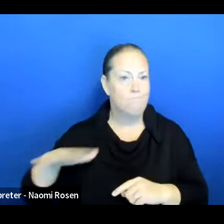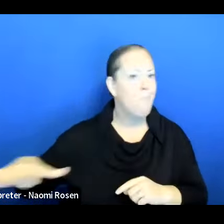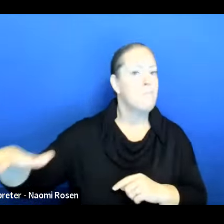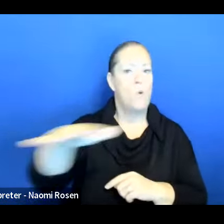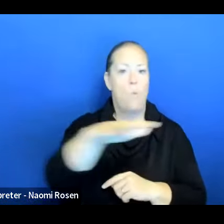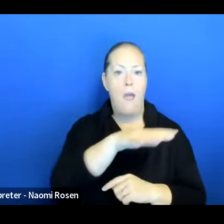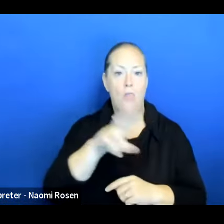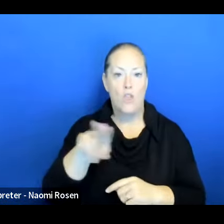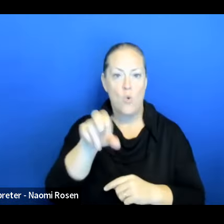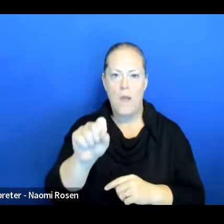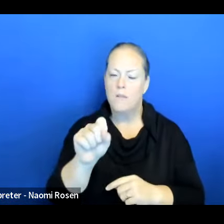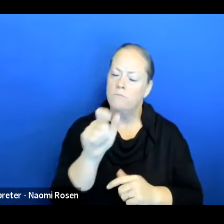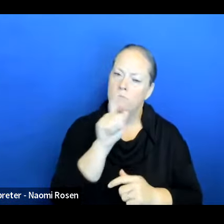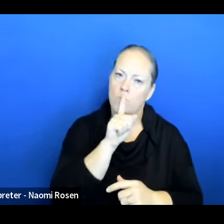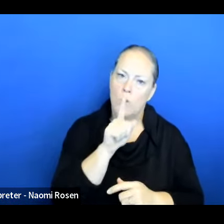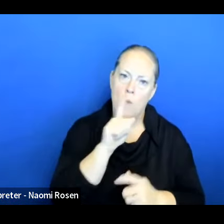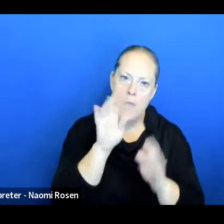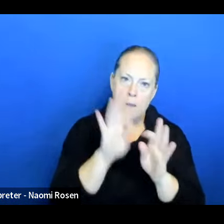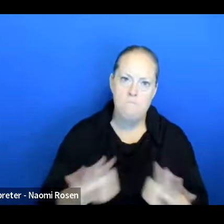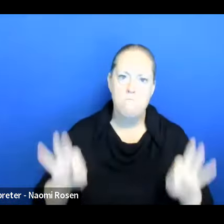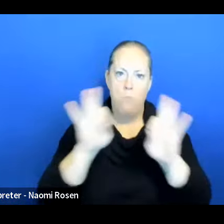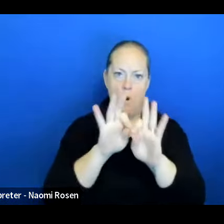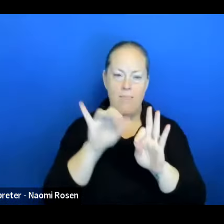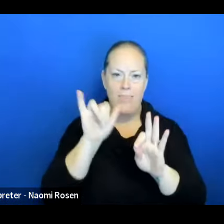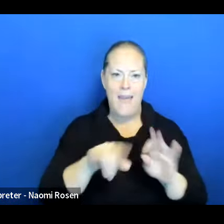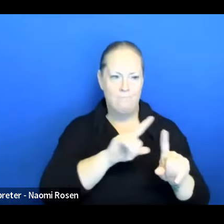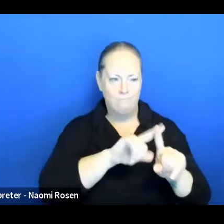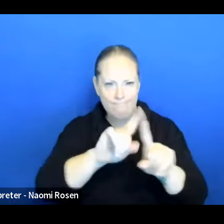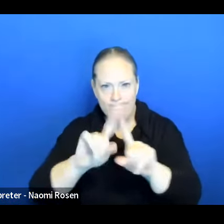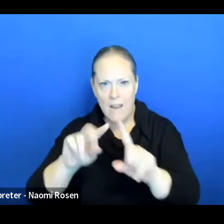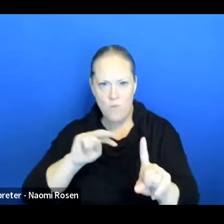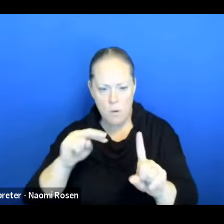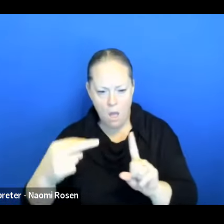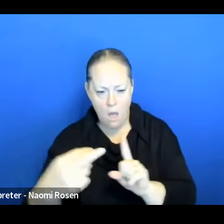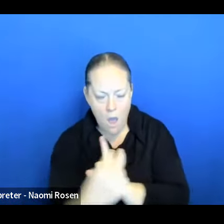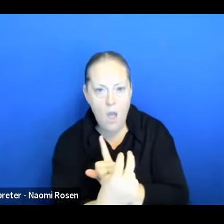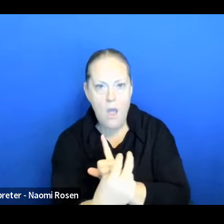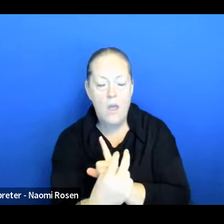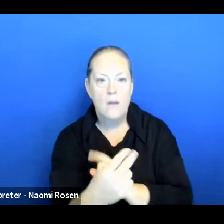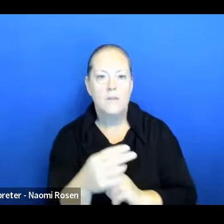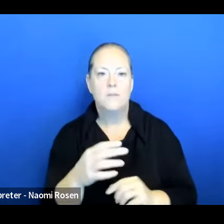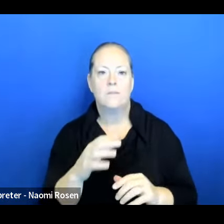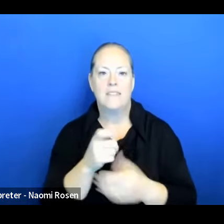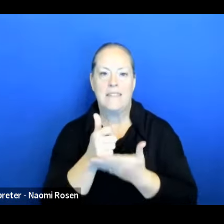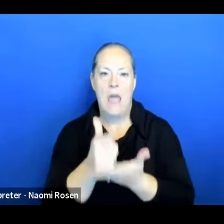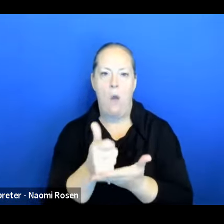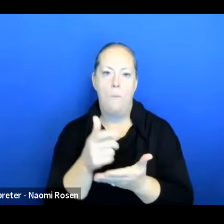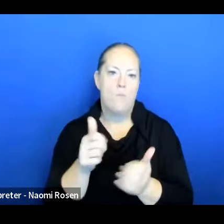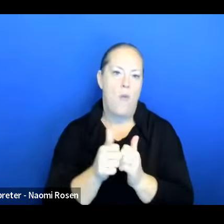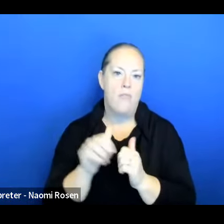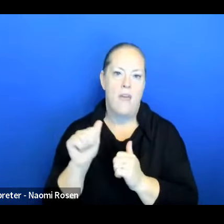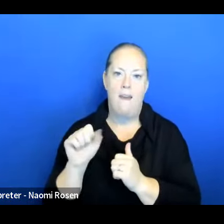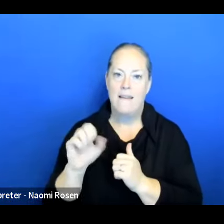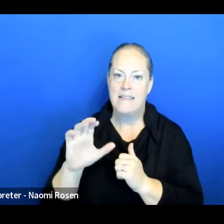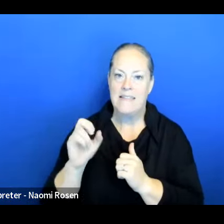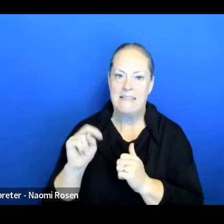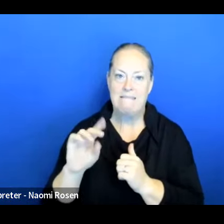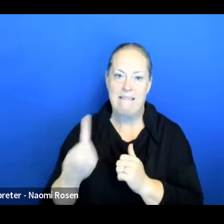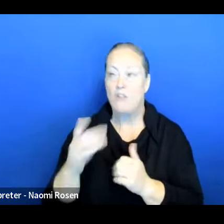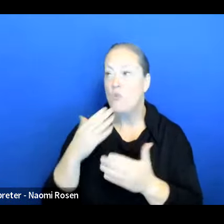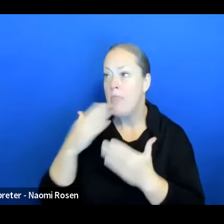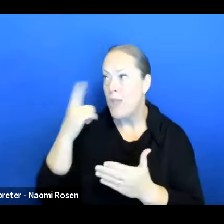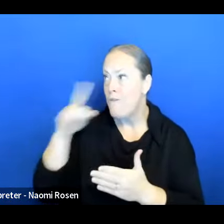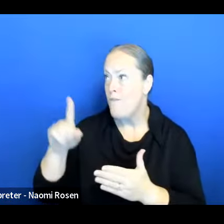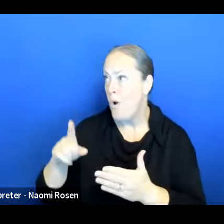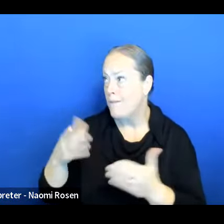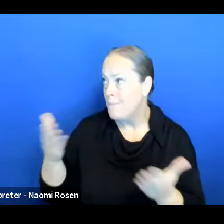topic is such an important thing to bring perspective and move forward into a Center for Better Health. So thank you for being here. Thank you. Thank